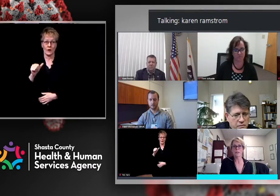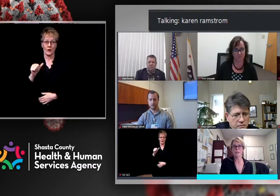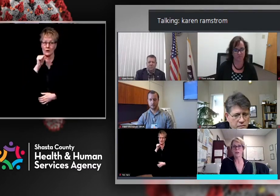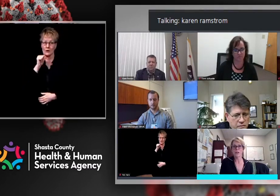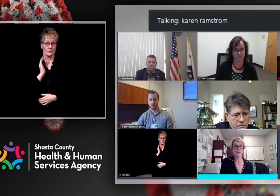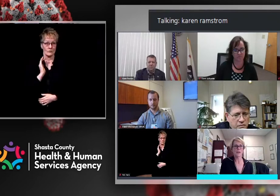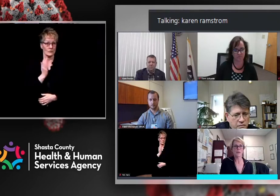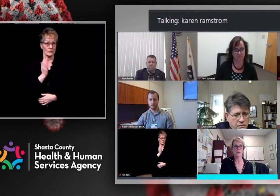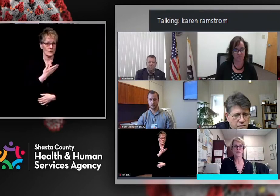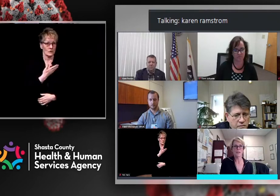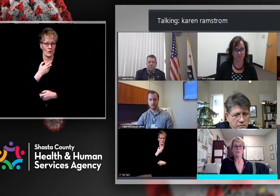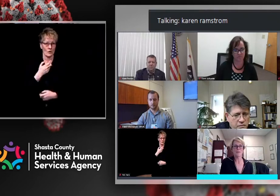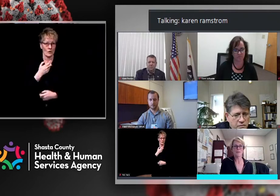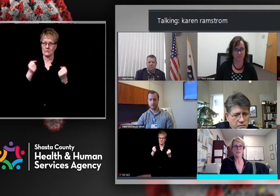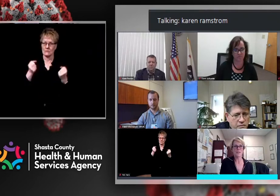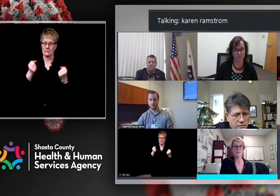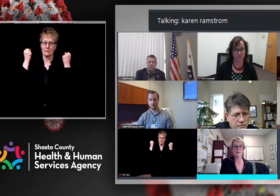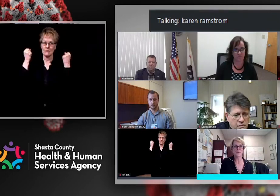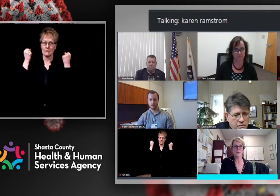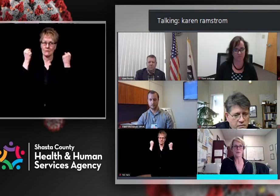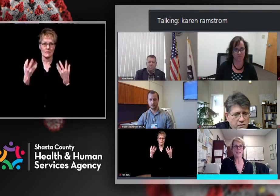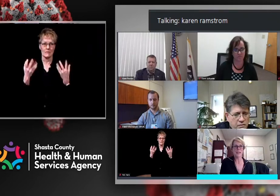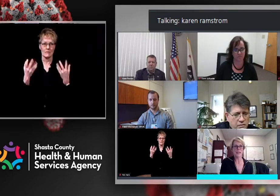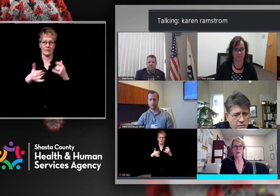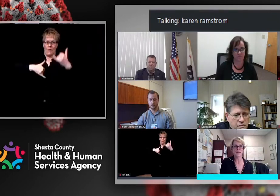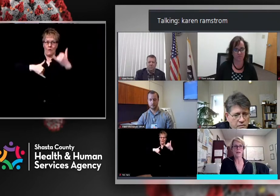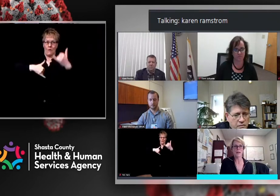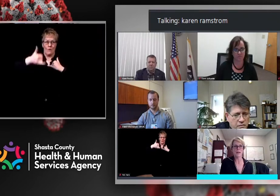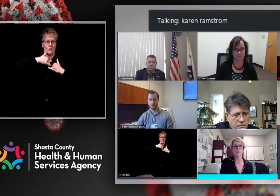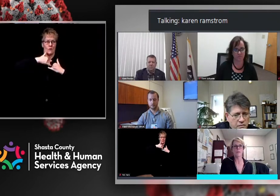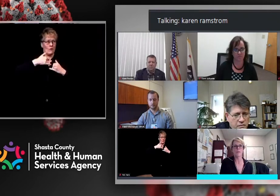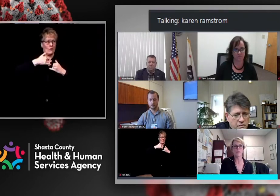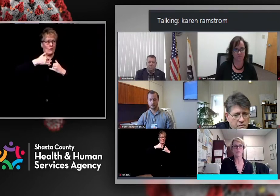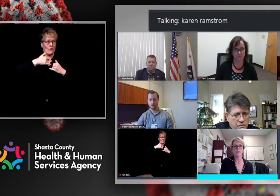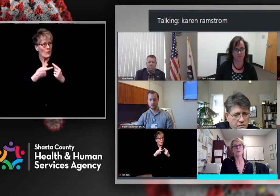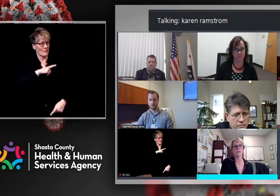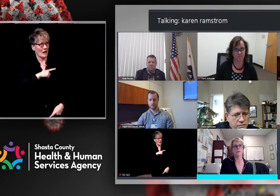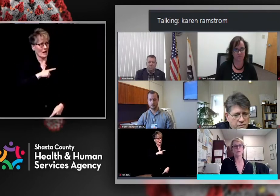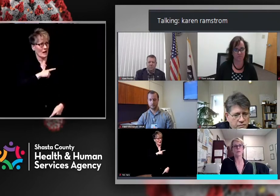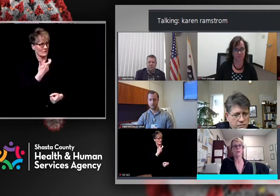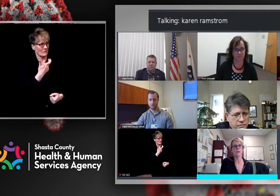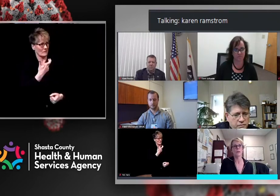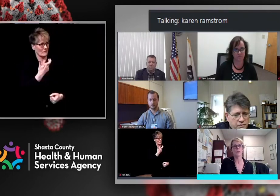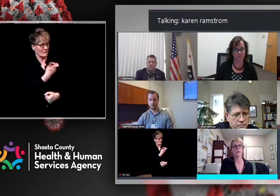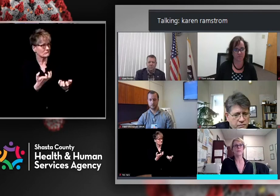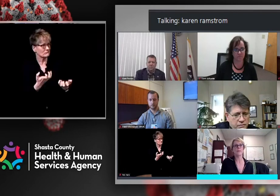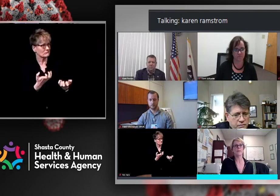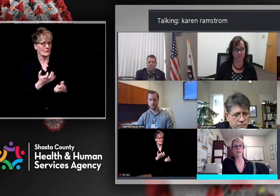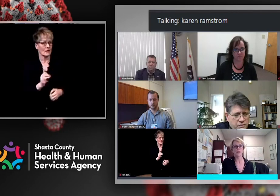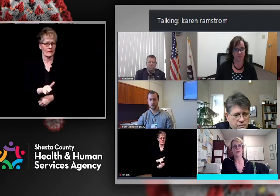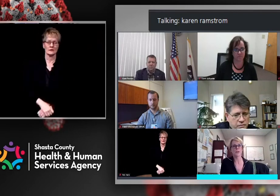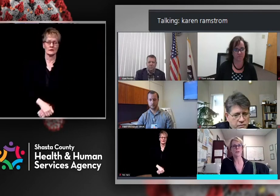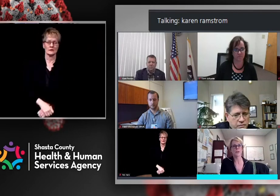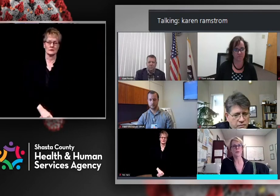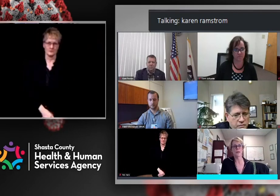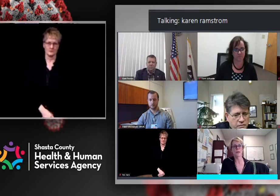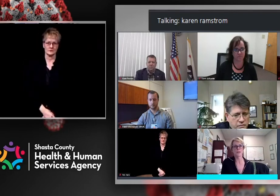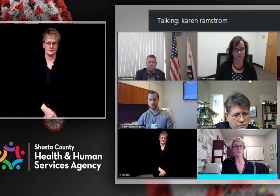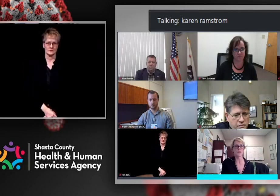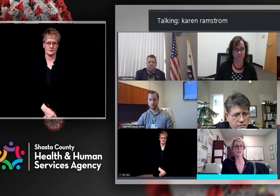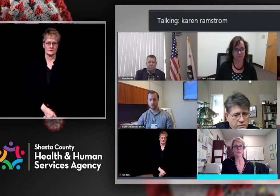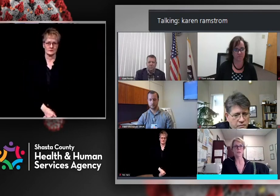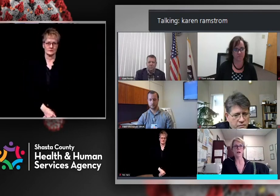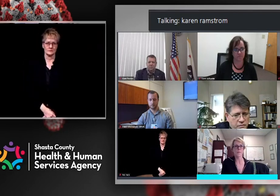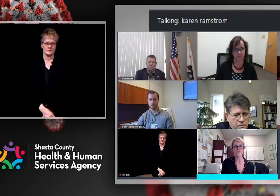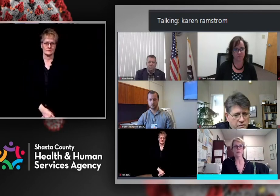calling and a lot of inquiries about when can I get my vaccine. There have been several, you know, we have to realize that we're using a